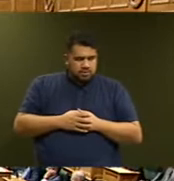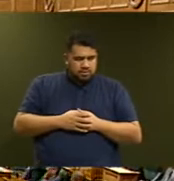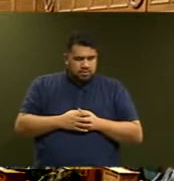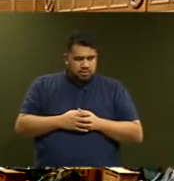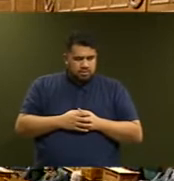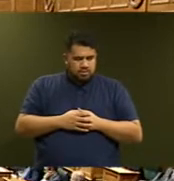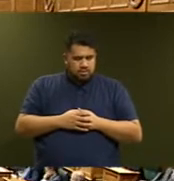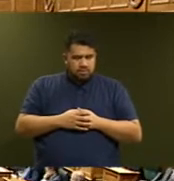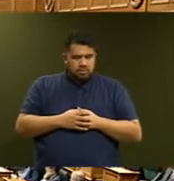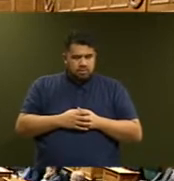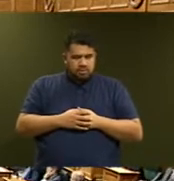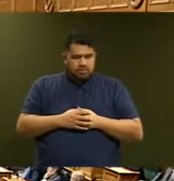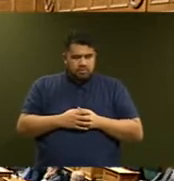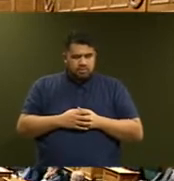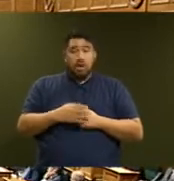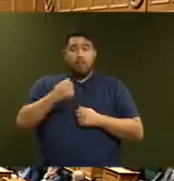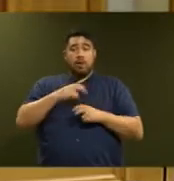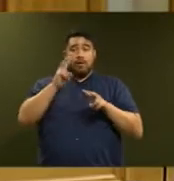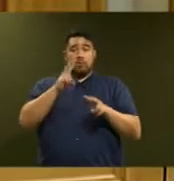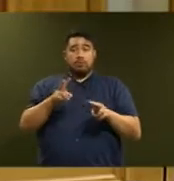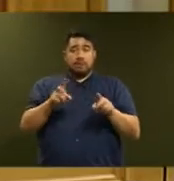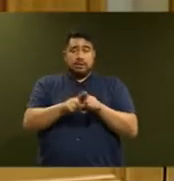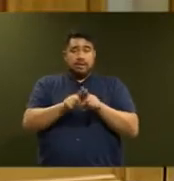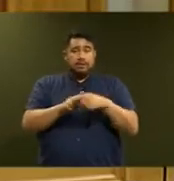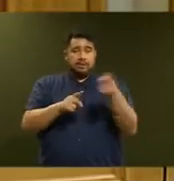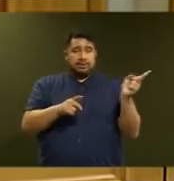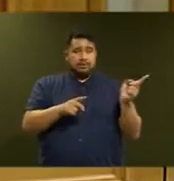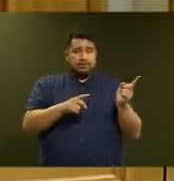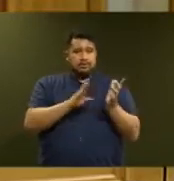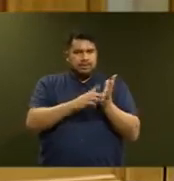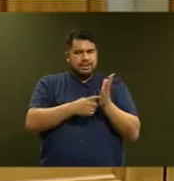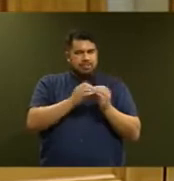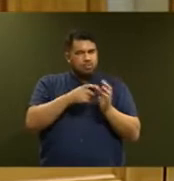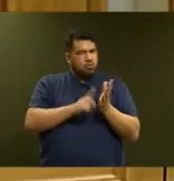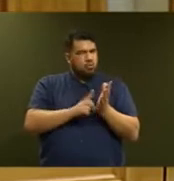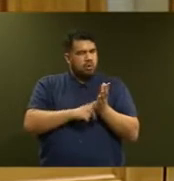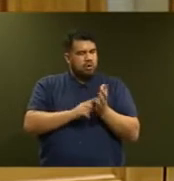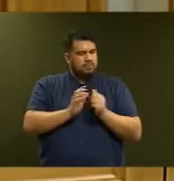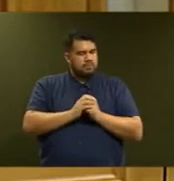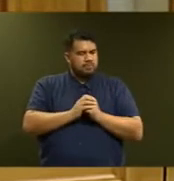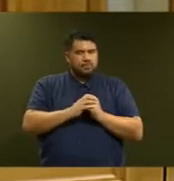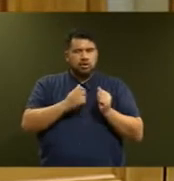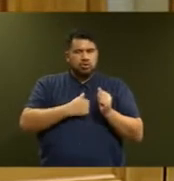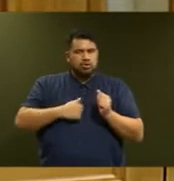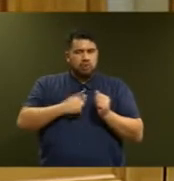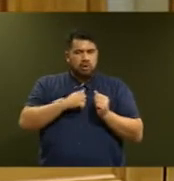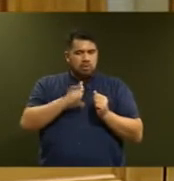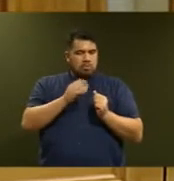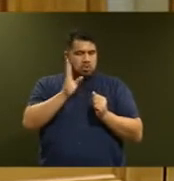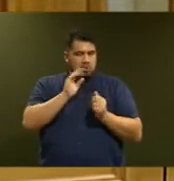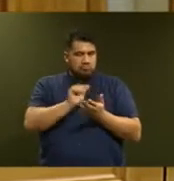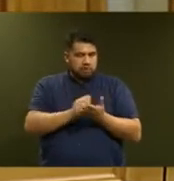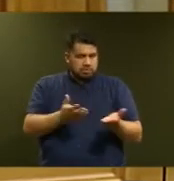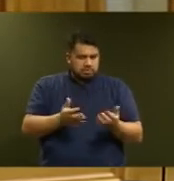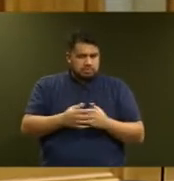Supplementary to the minister, did he advance his cabinet paper, which included the repeal of three strikes legislation through the correct